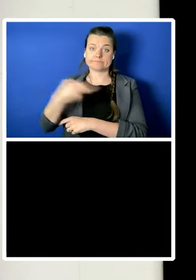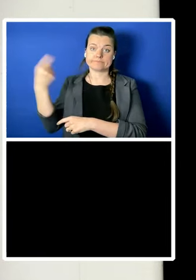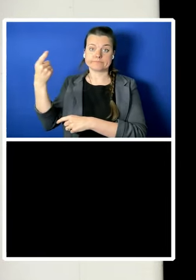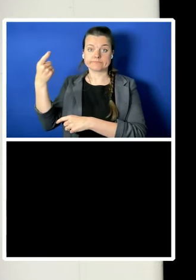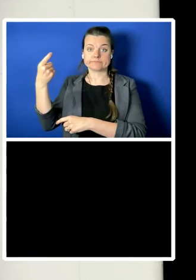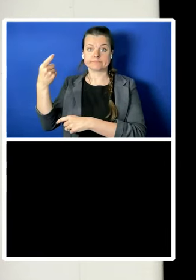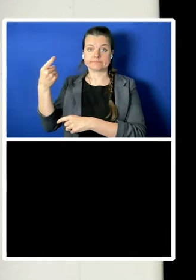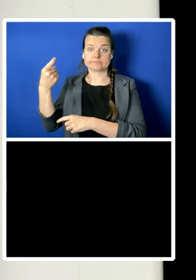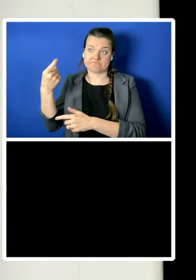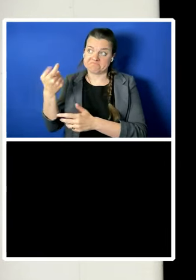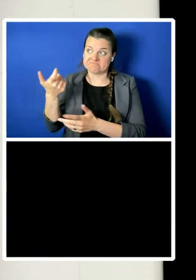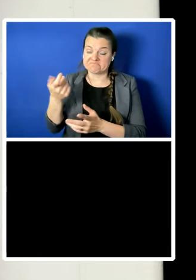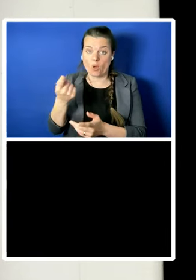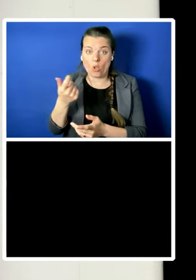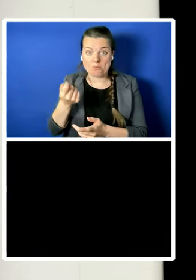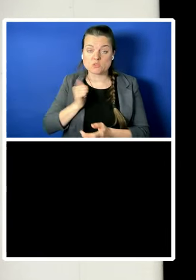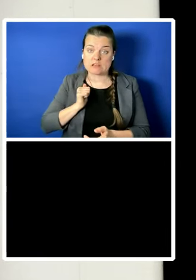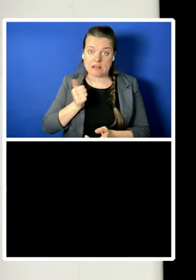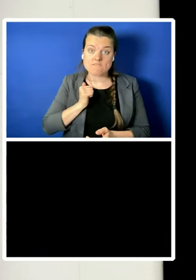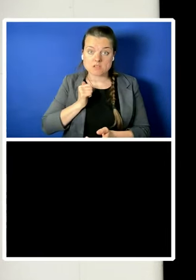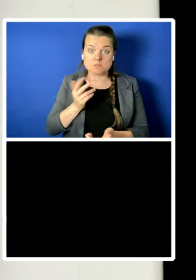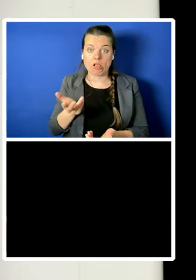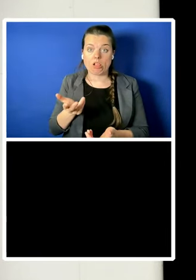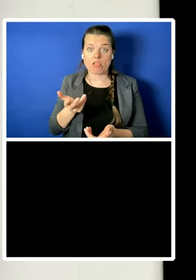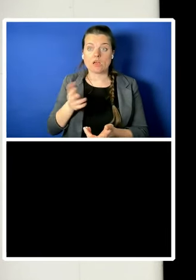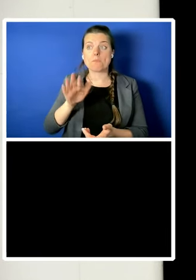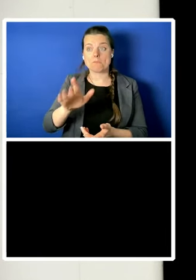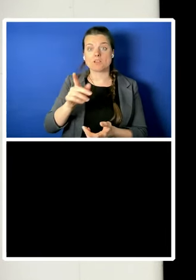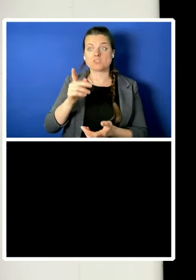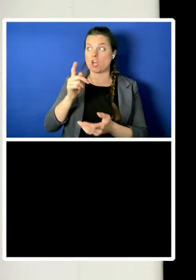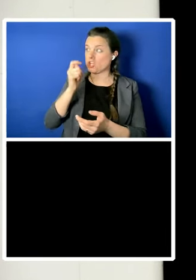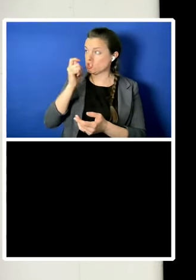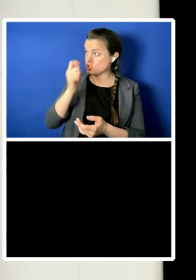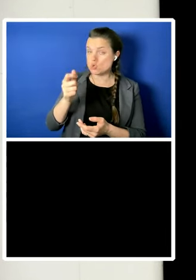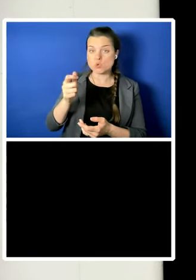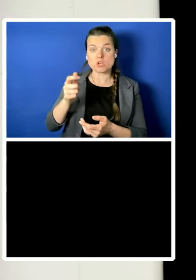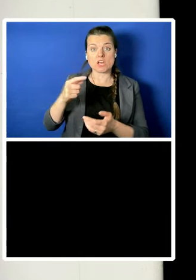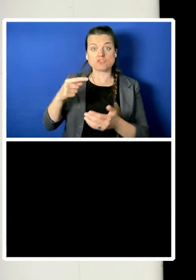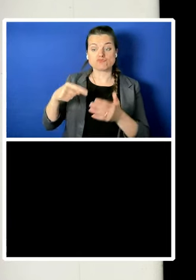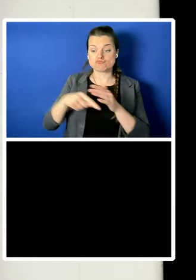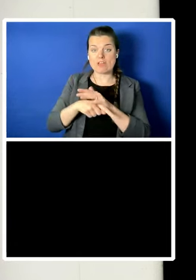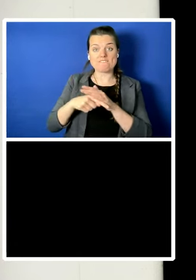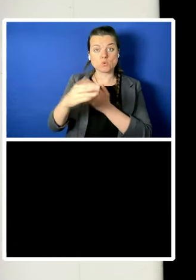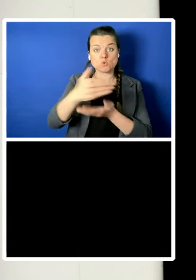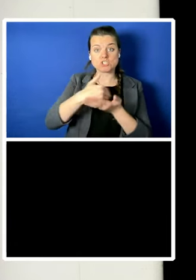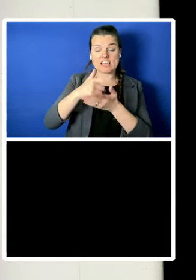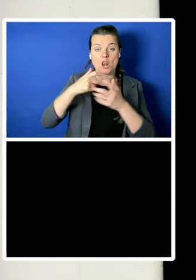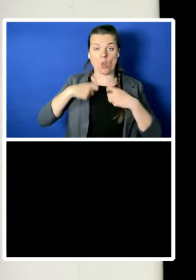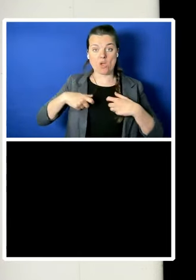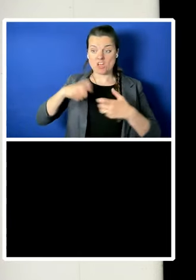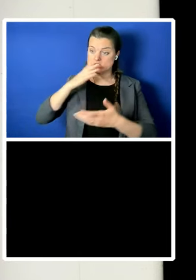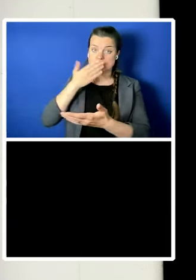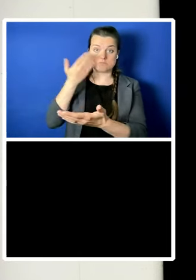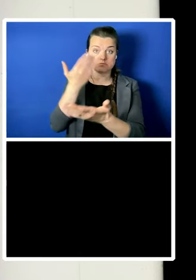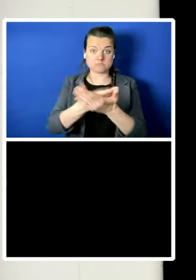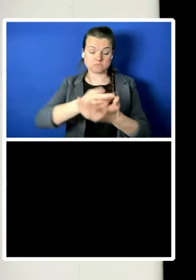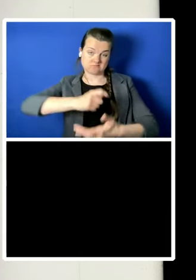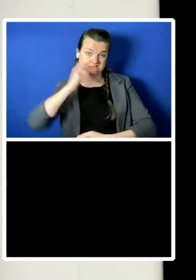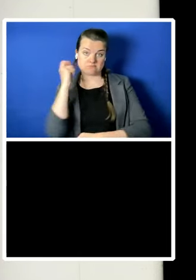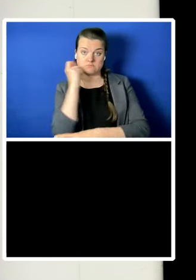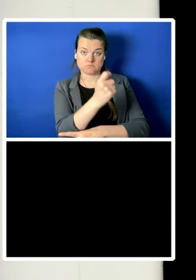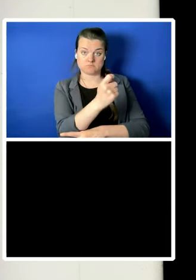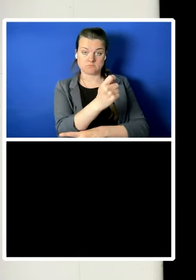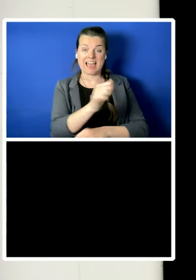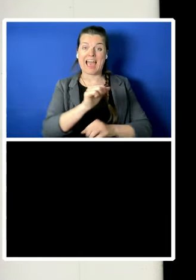is threatened or launched by refugee lawyers in the UK, the Prime Minister, our